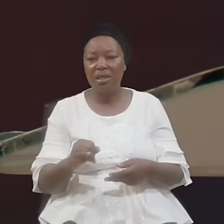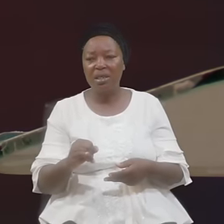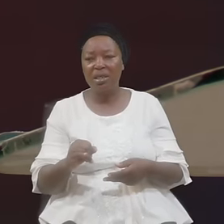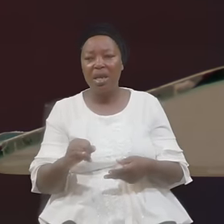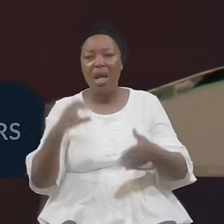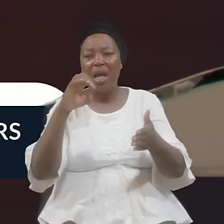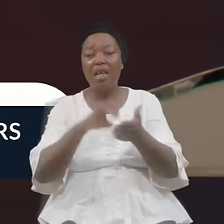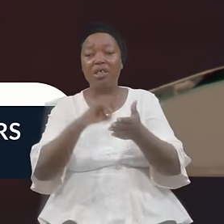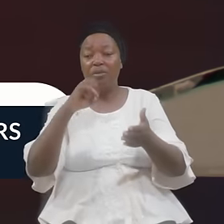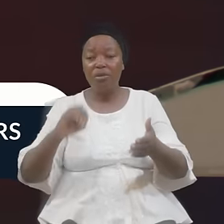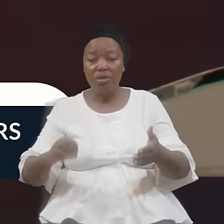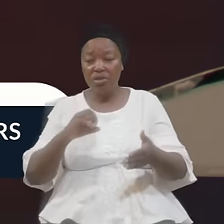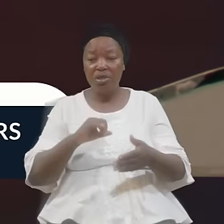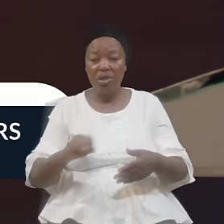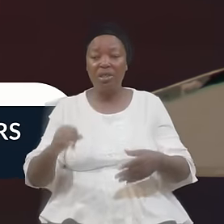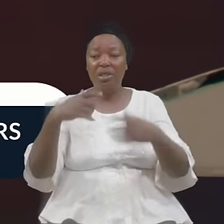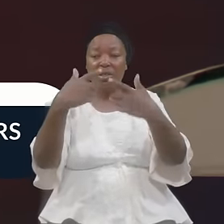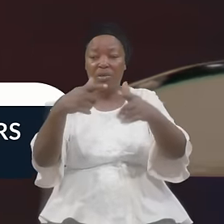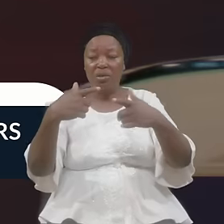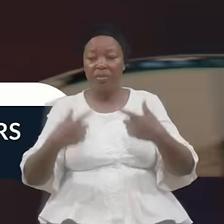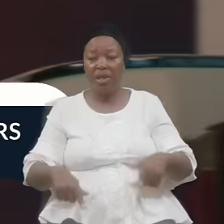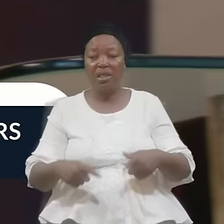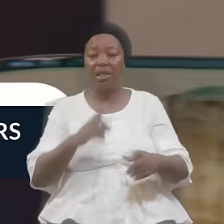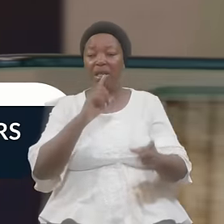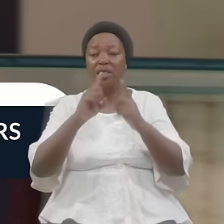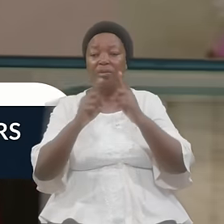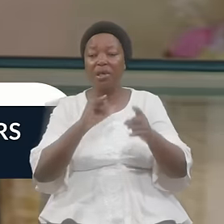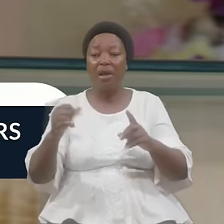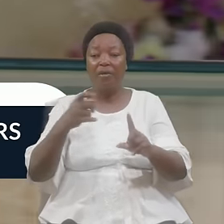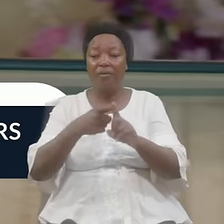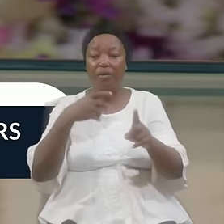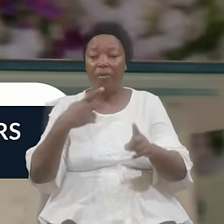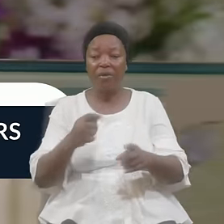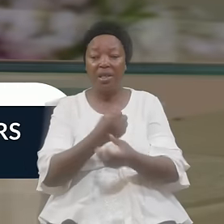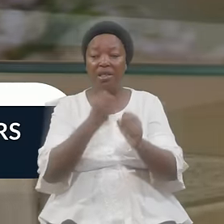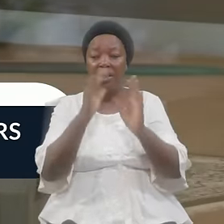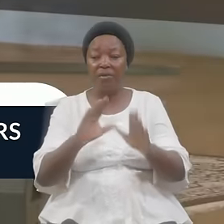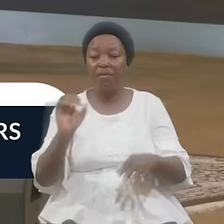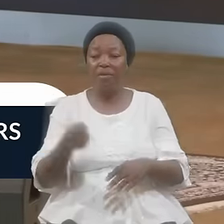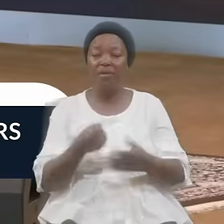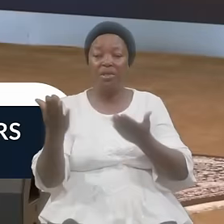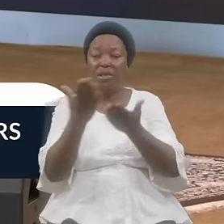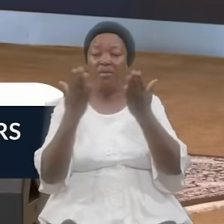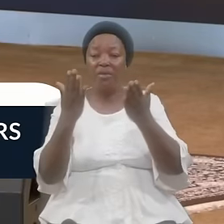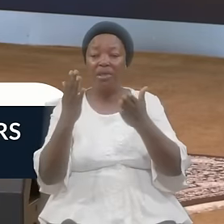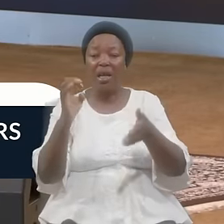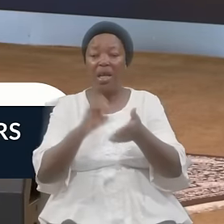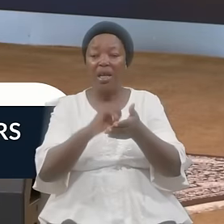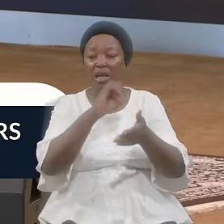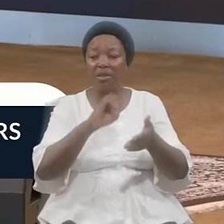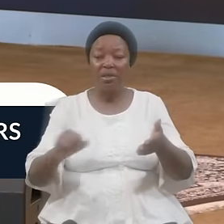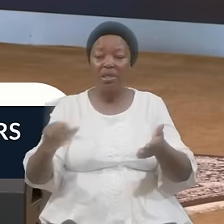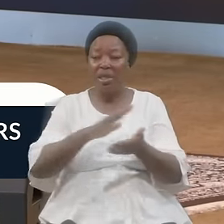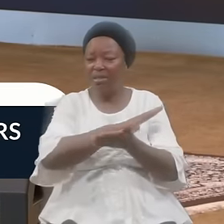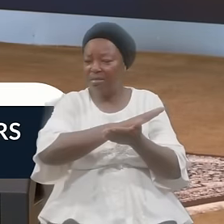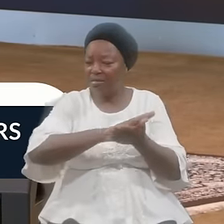Speakers From The Saviour Service Expunching Wiping Them